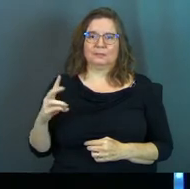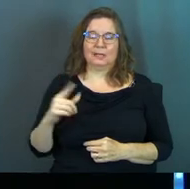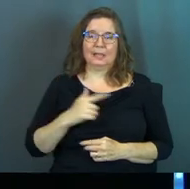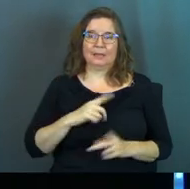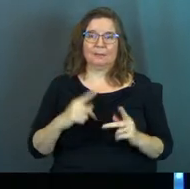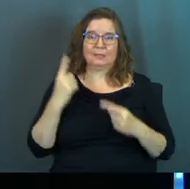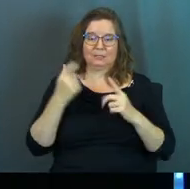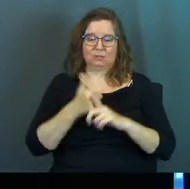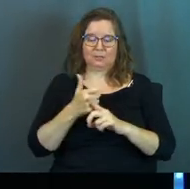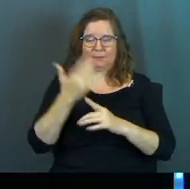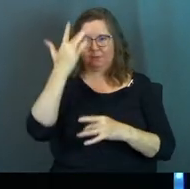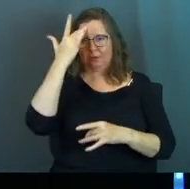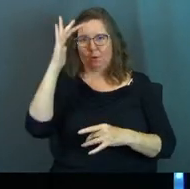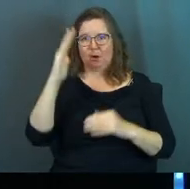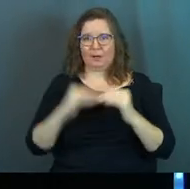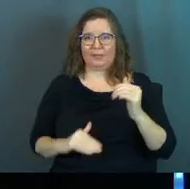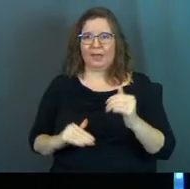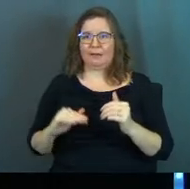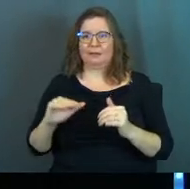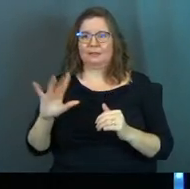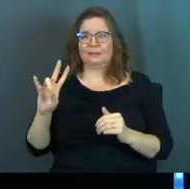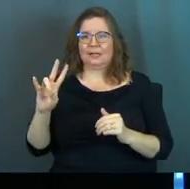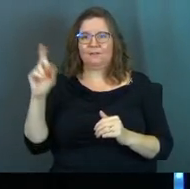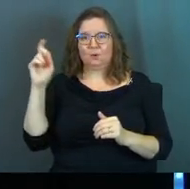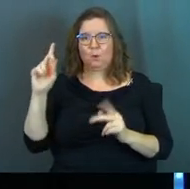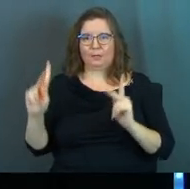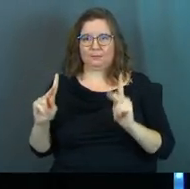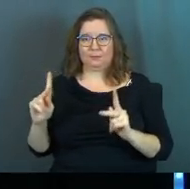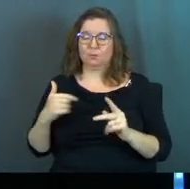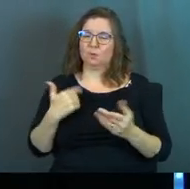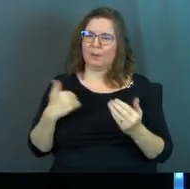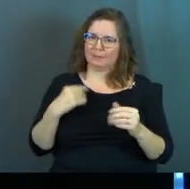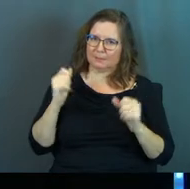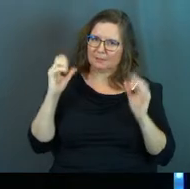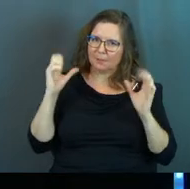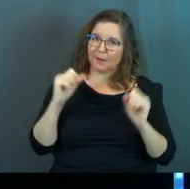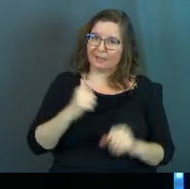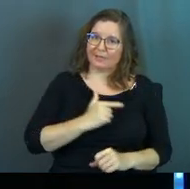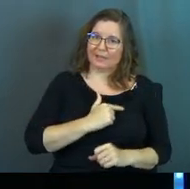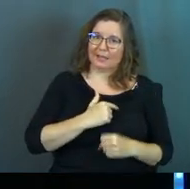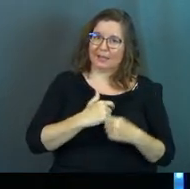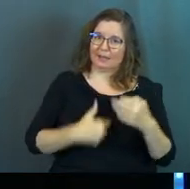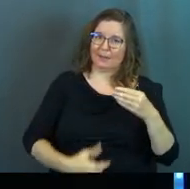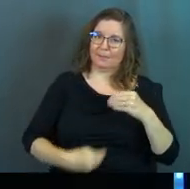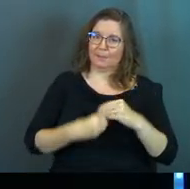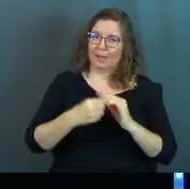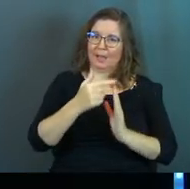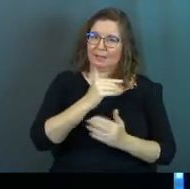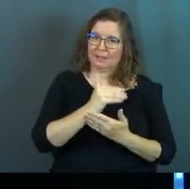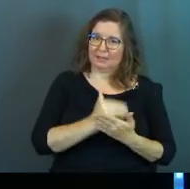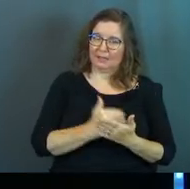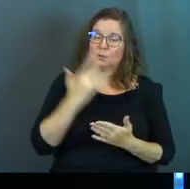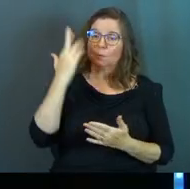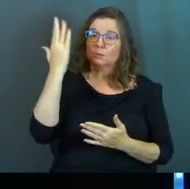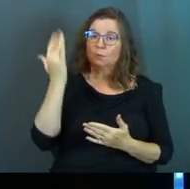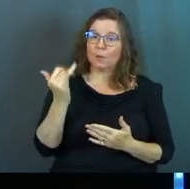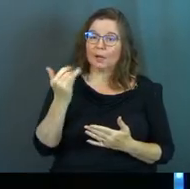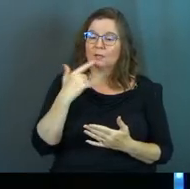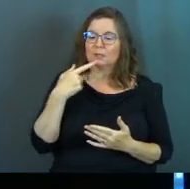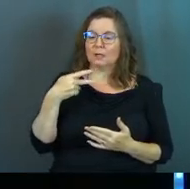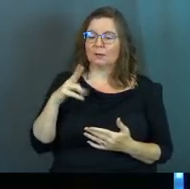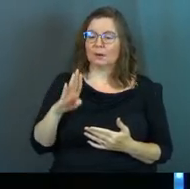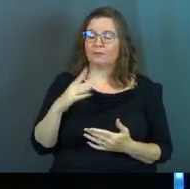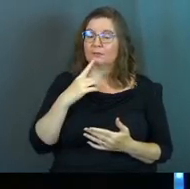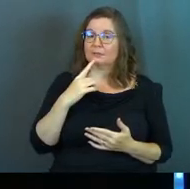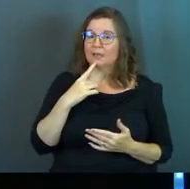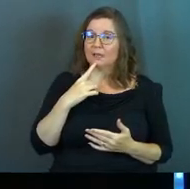consider themselves smarter than seven wise counselors. Now, you might be surprised that laziness made the list. The reason it made the list, see what Proverbs is saying?